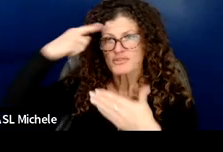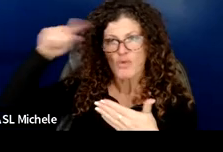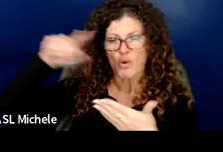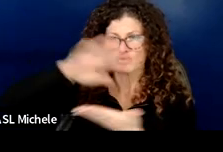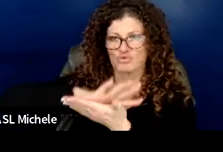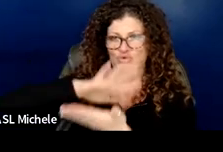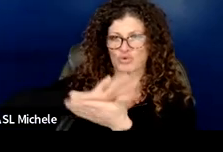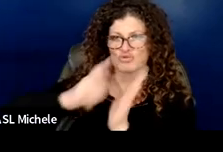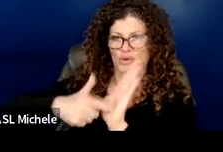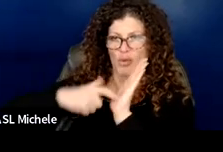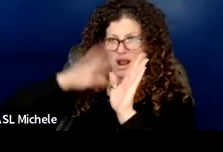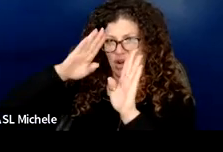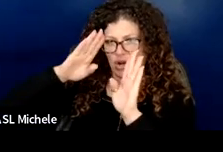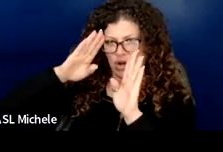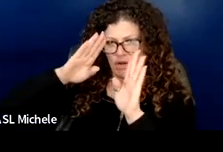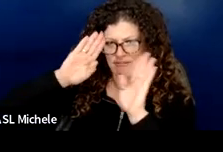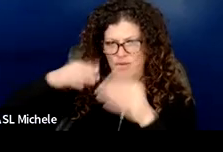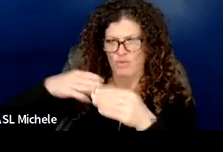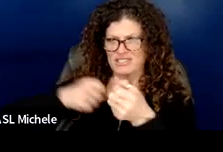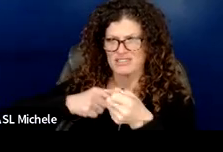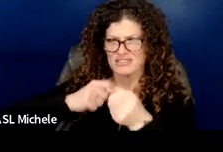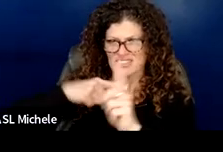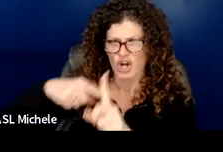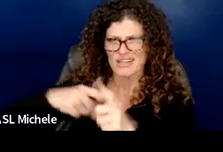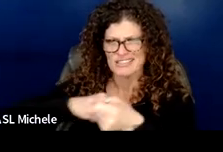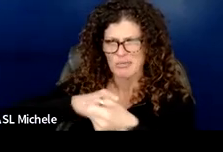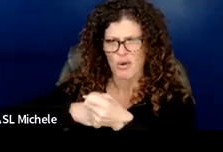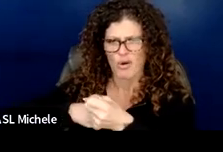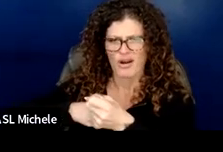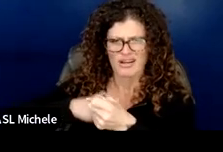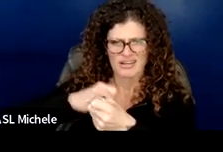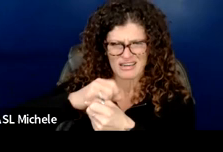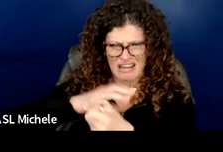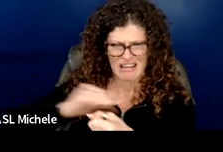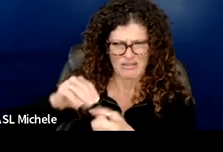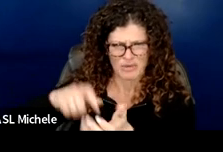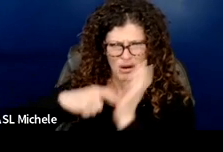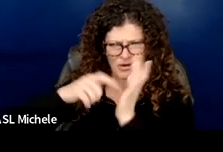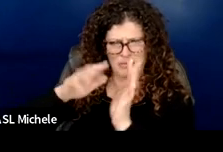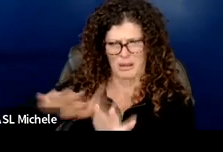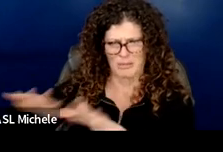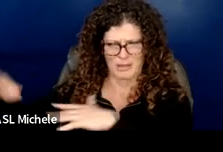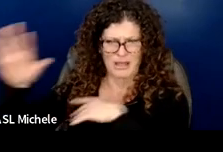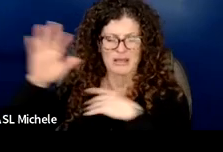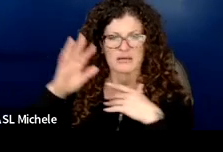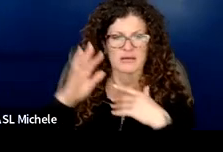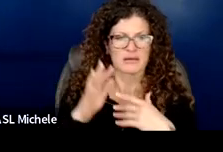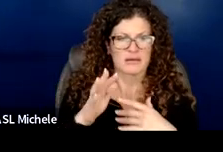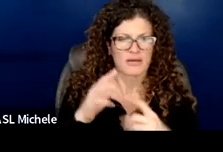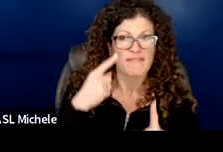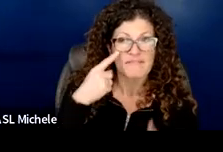requiring focus targeted support and schools requiring broad corner just take out the you know for